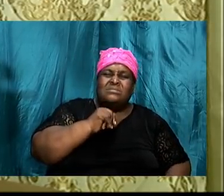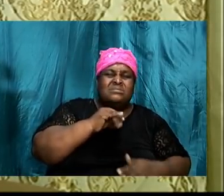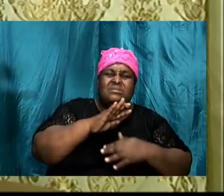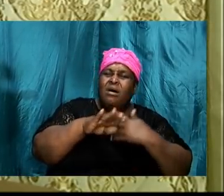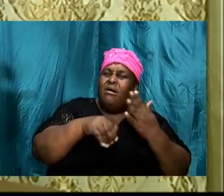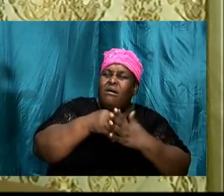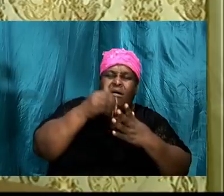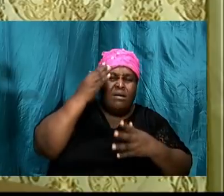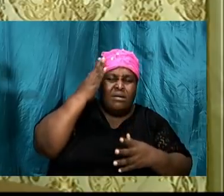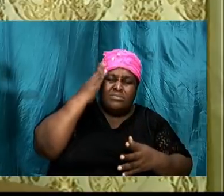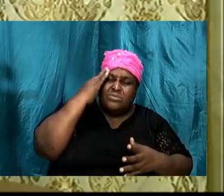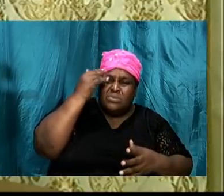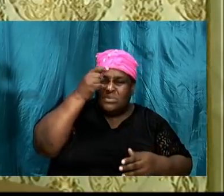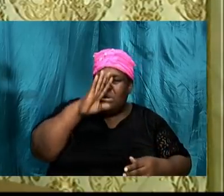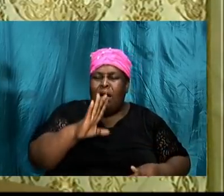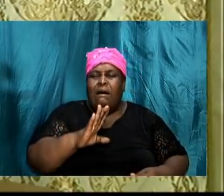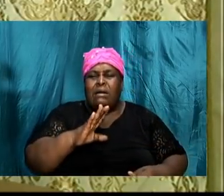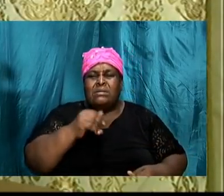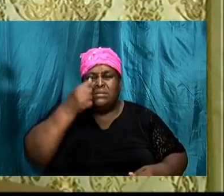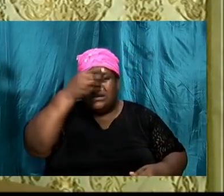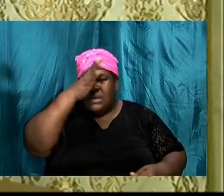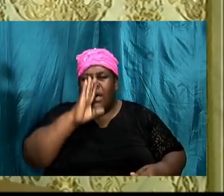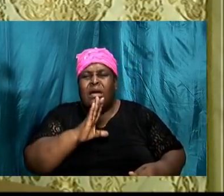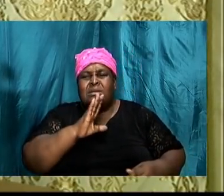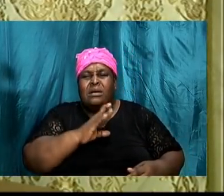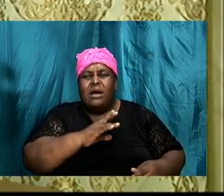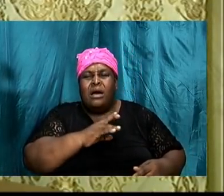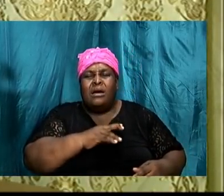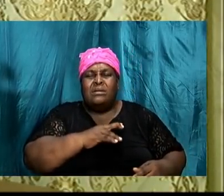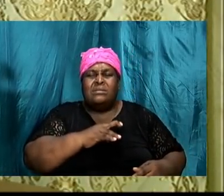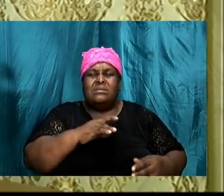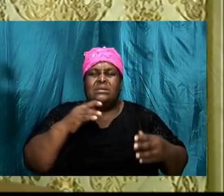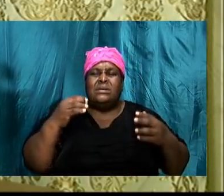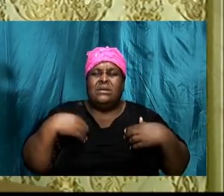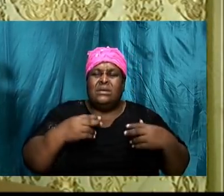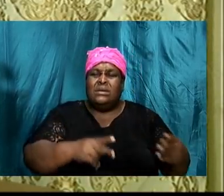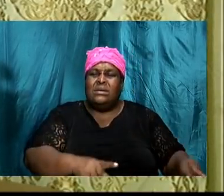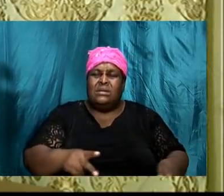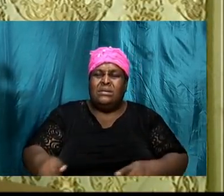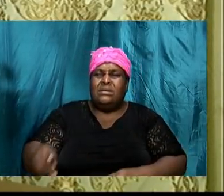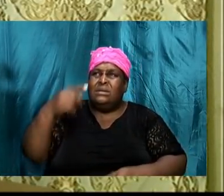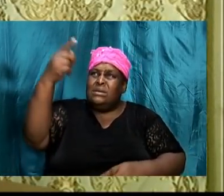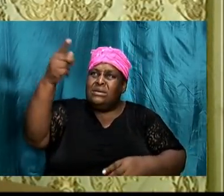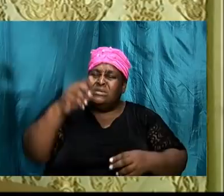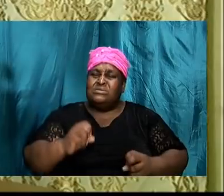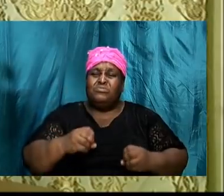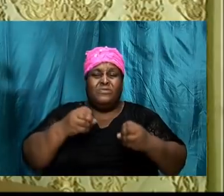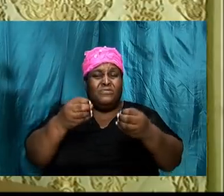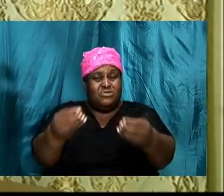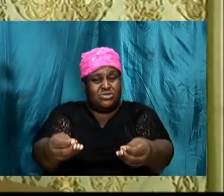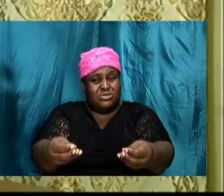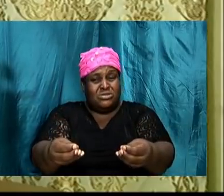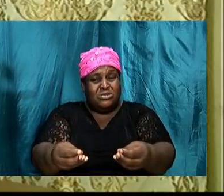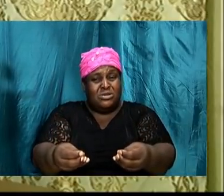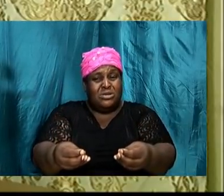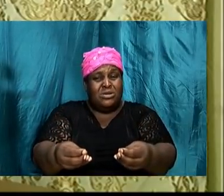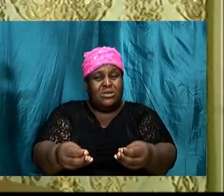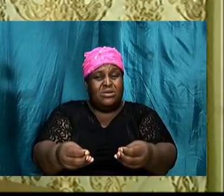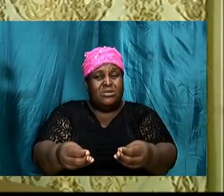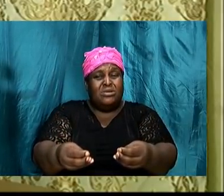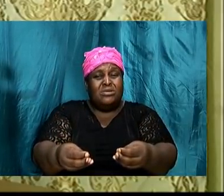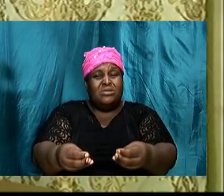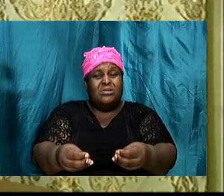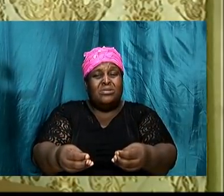and God has already put it in His provision to compensate for our